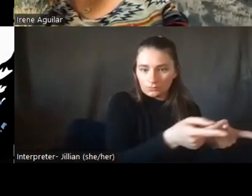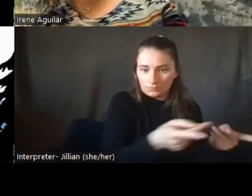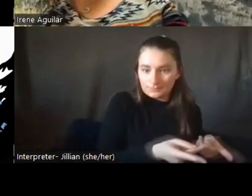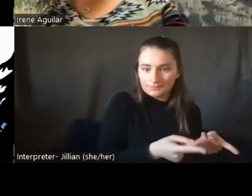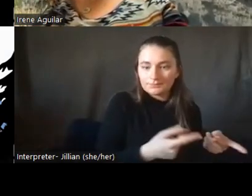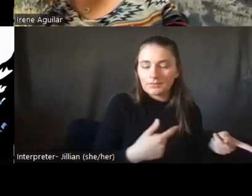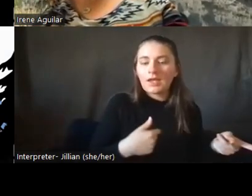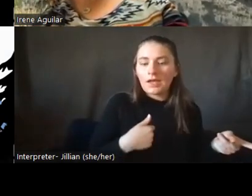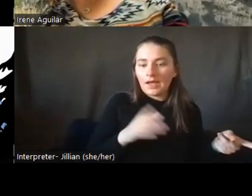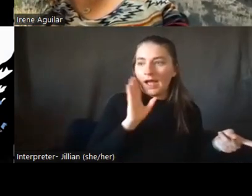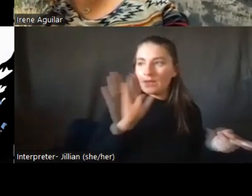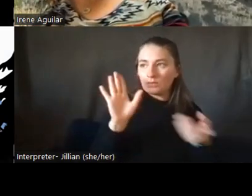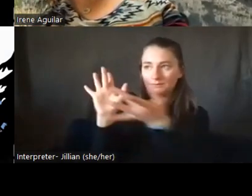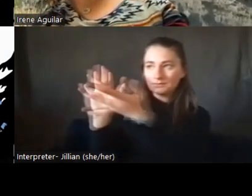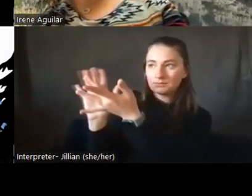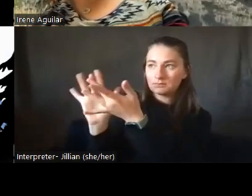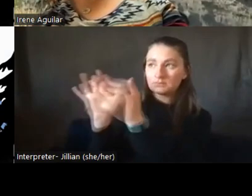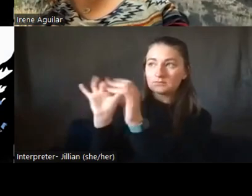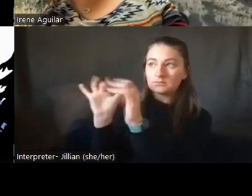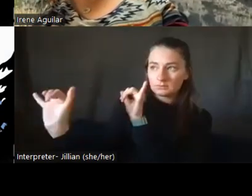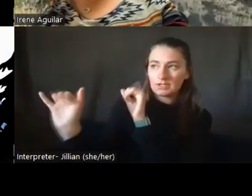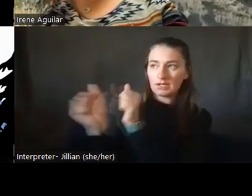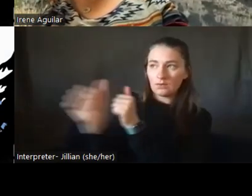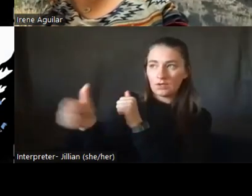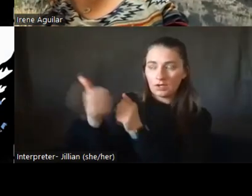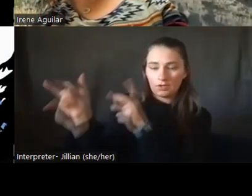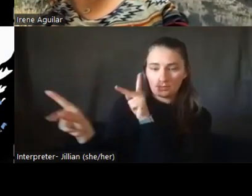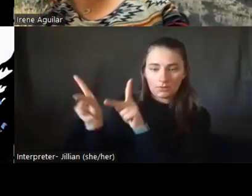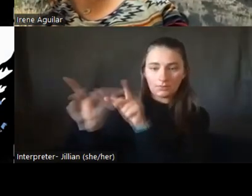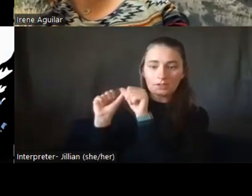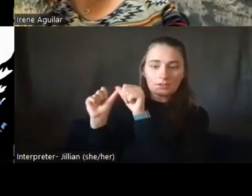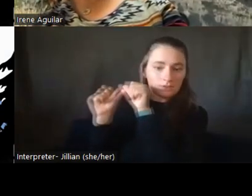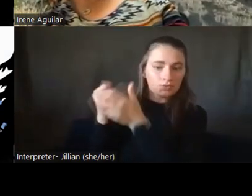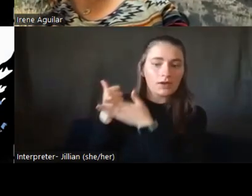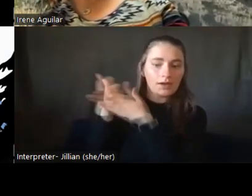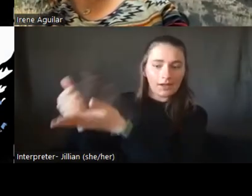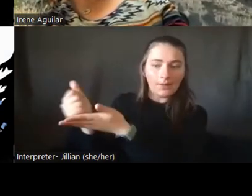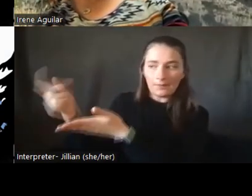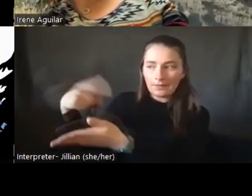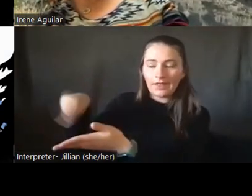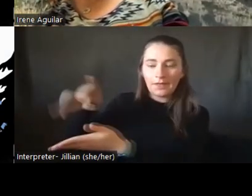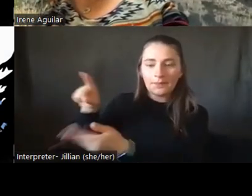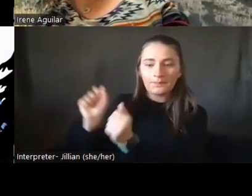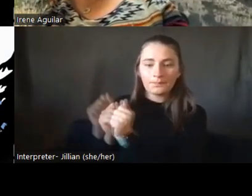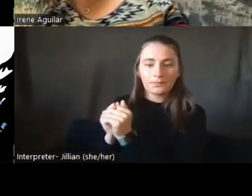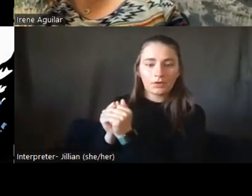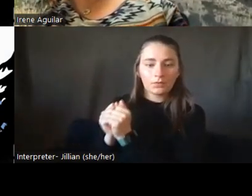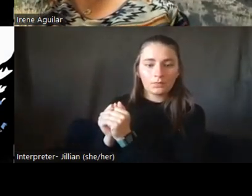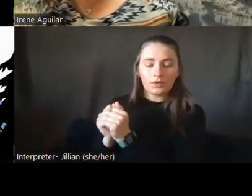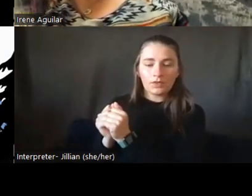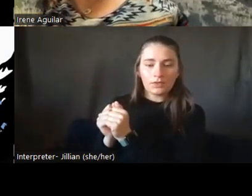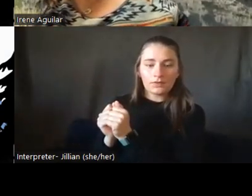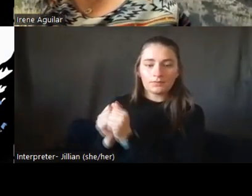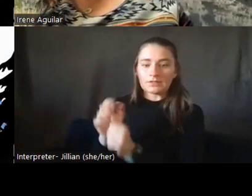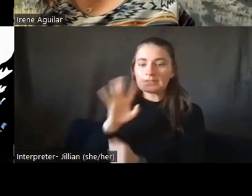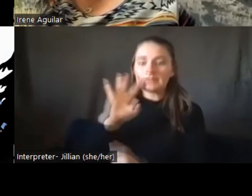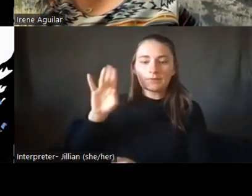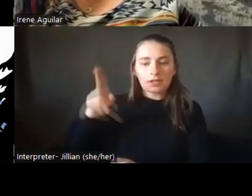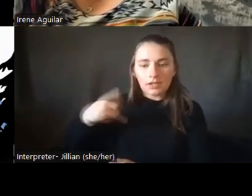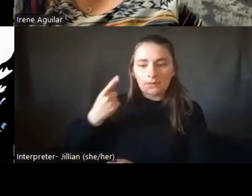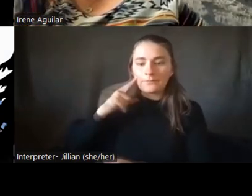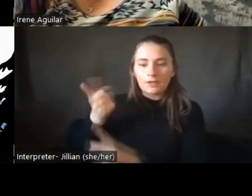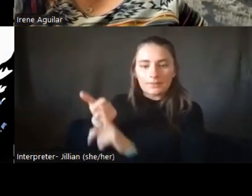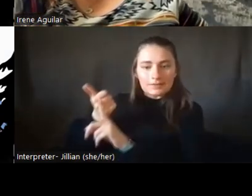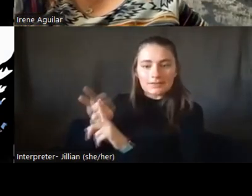with others and continue to help them with speaking up for themselves and